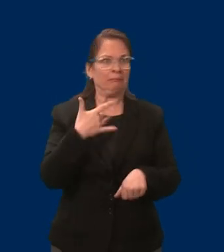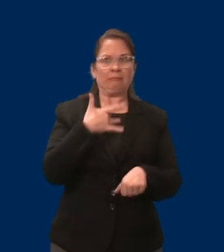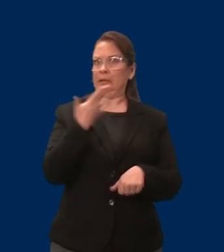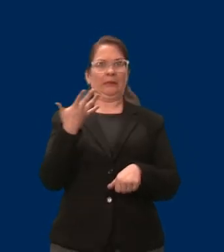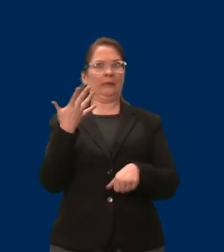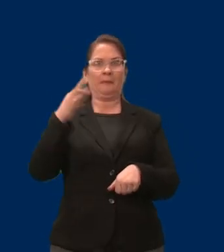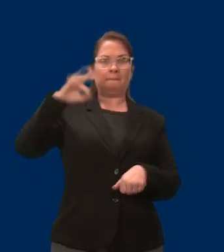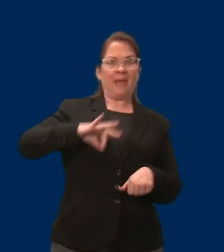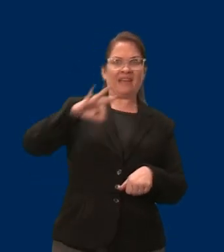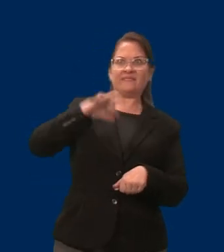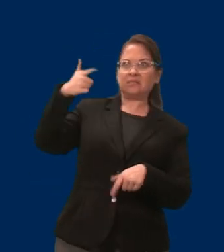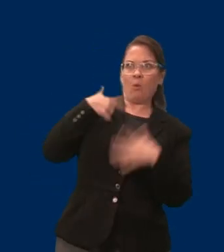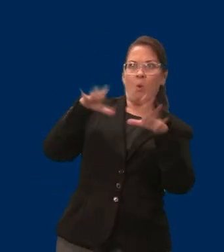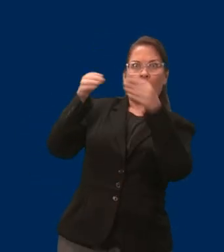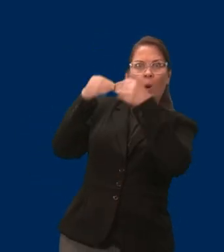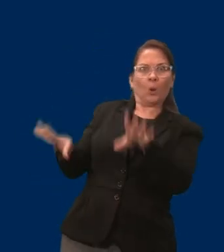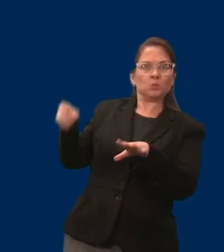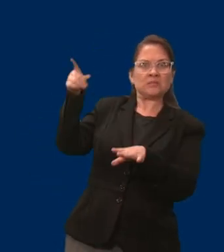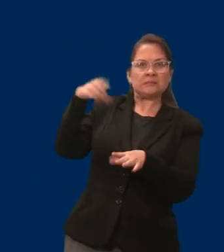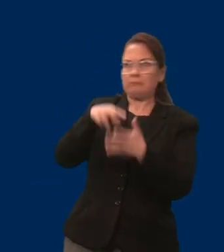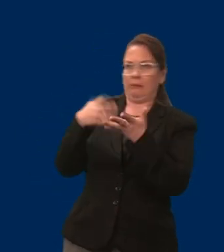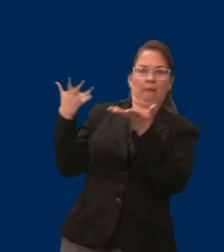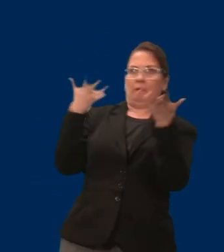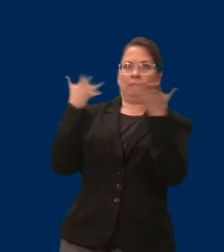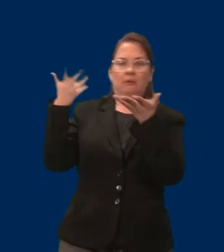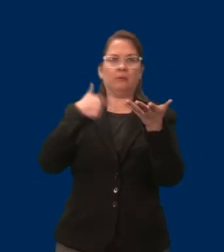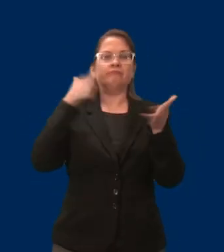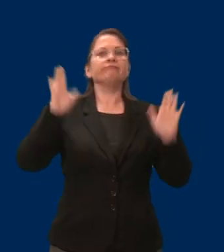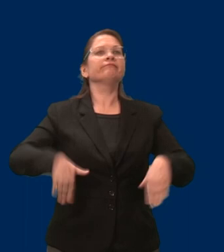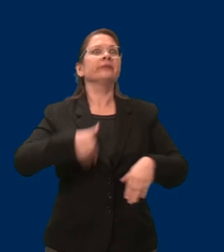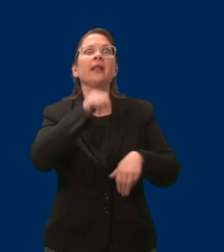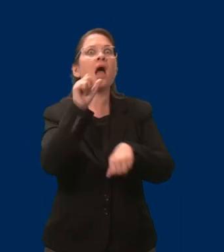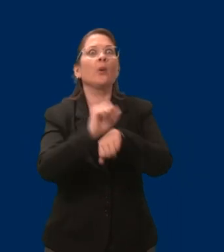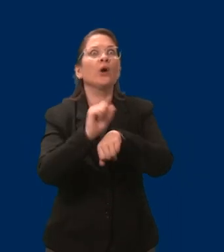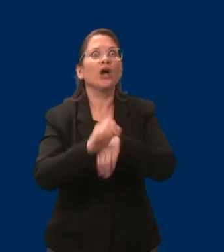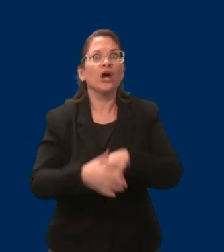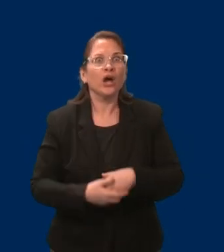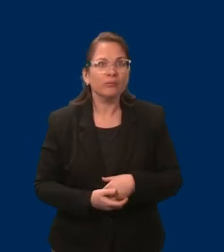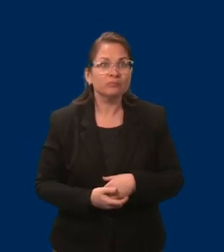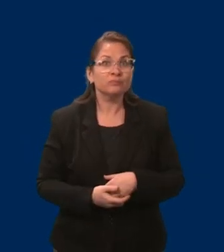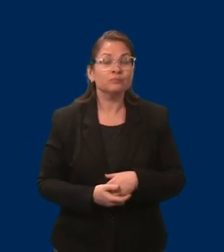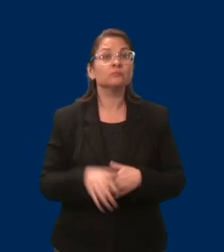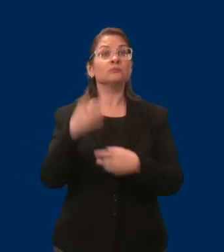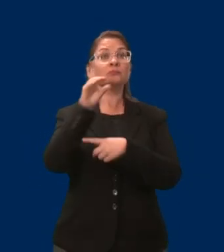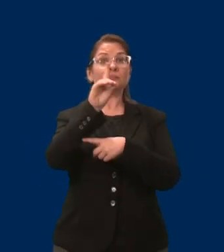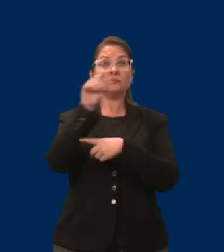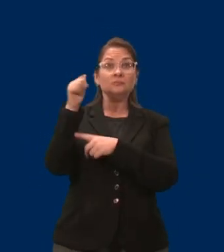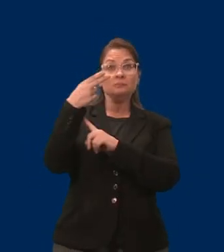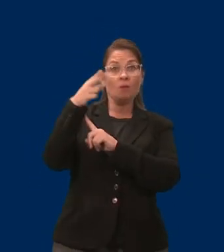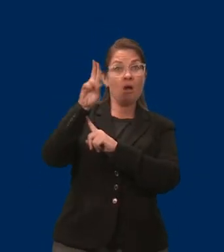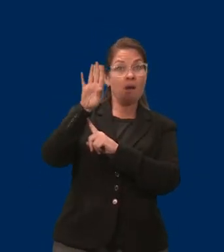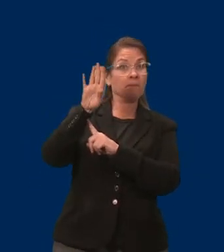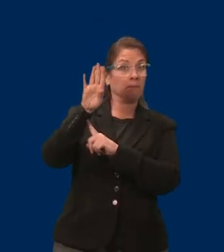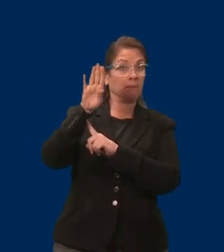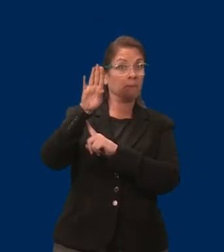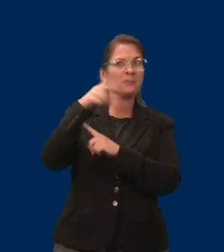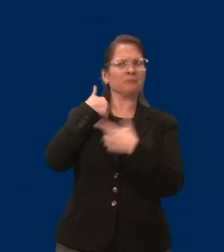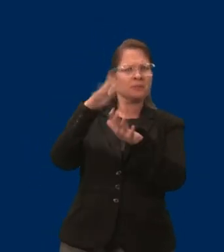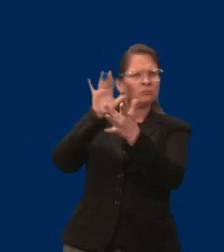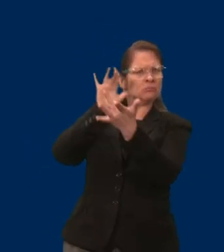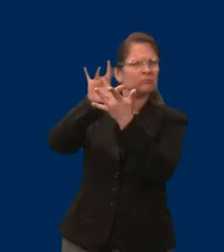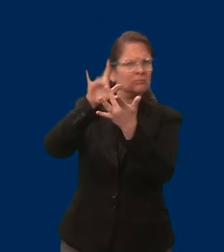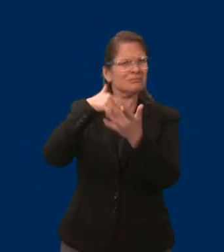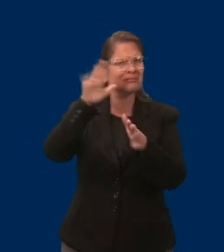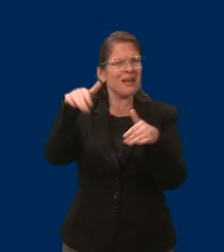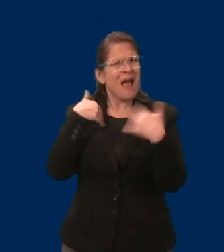and made a call that would change my life. I learned that on MAEPD, I could work while earning a competitive wage